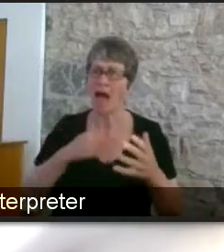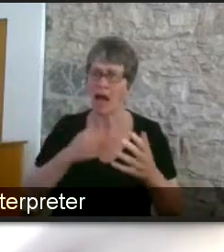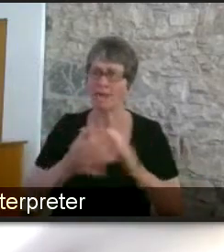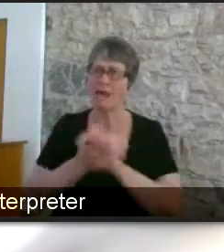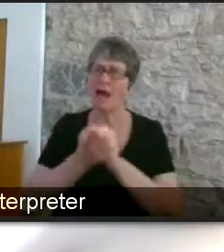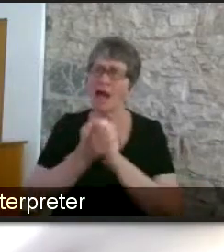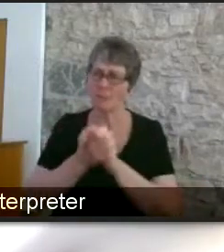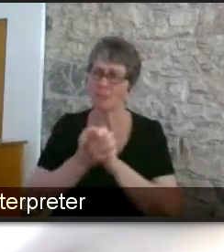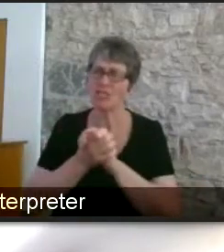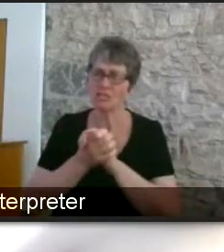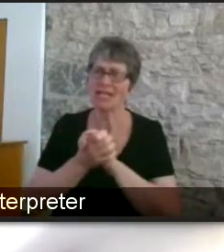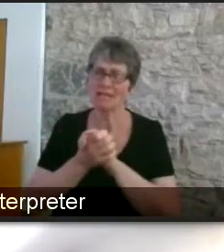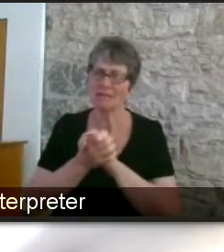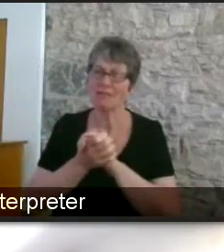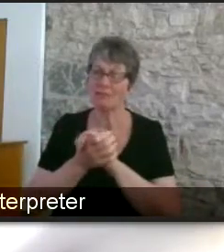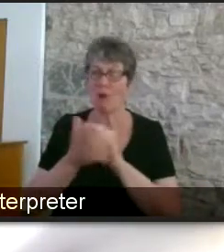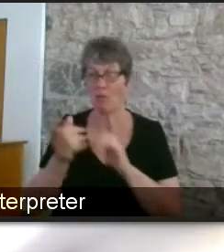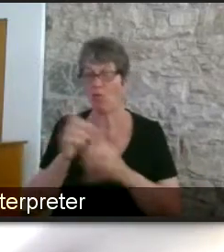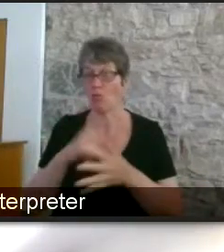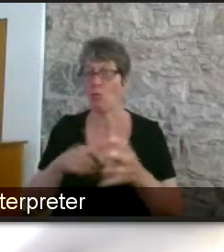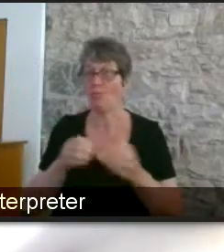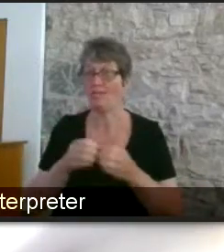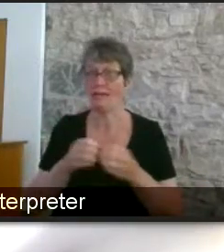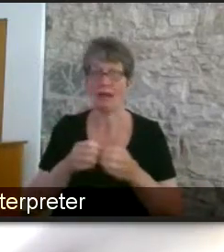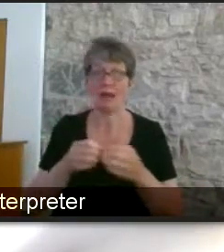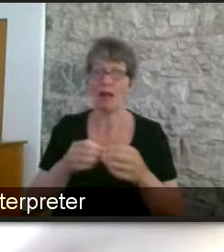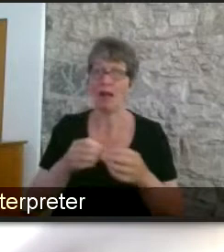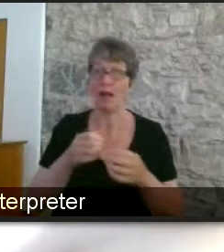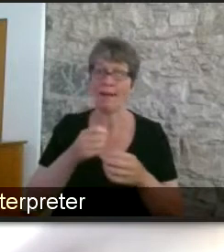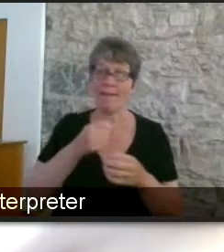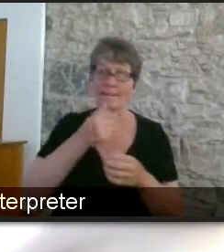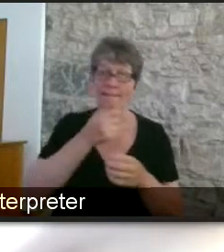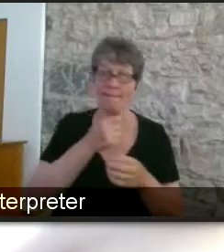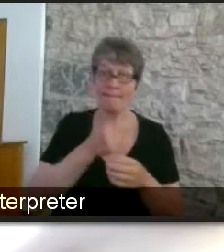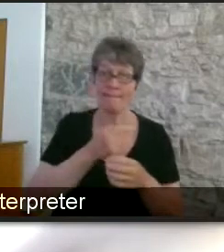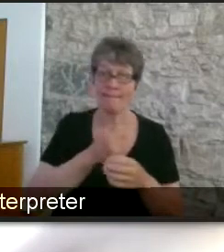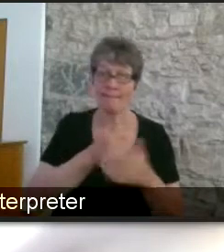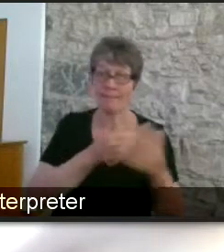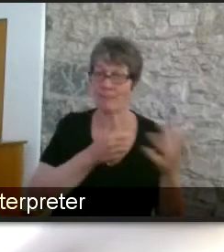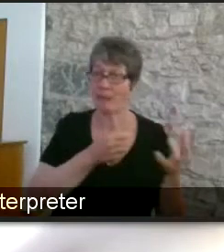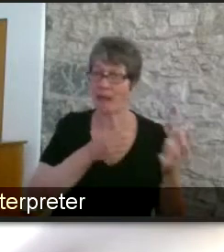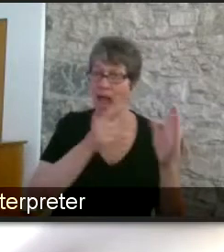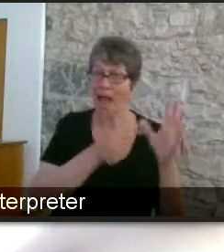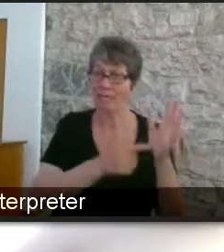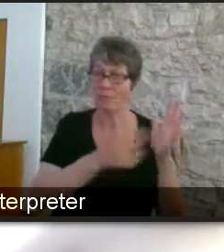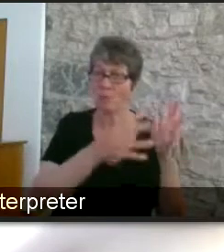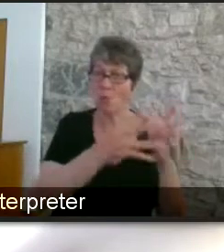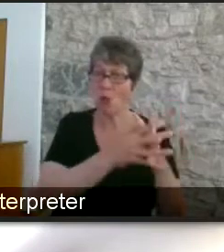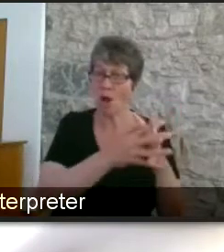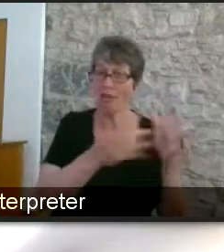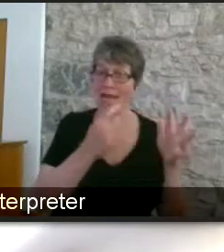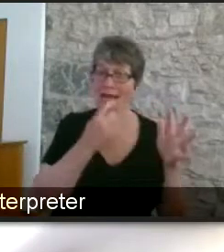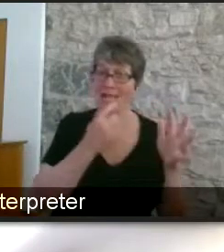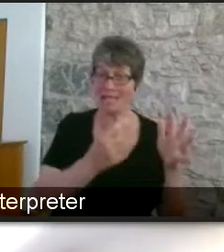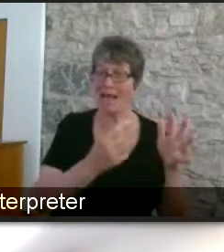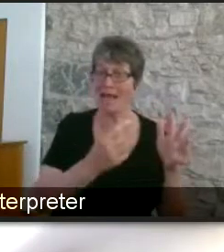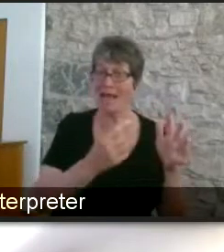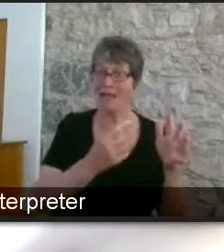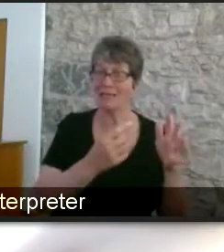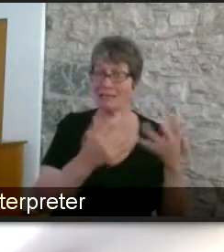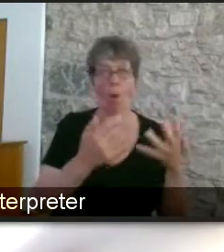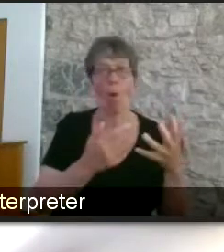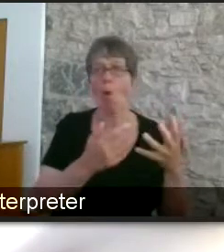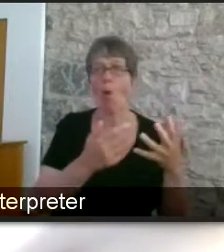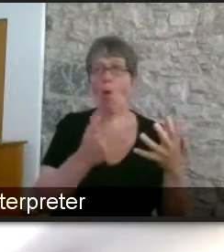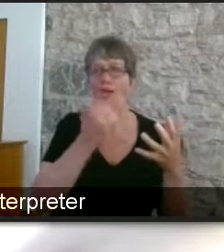access to work have also said they've received an enormous a big rise in applications over the last six months because of the move to returning back to the